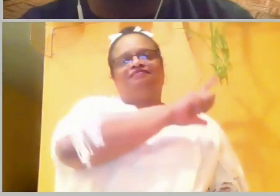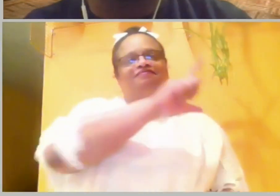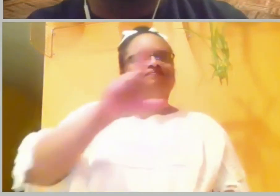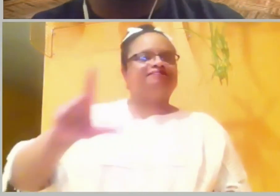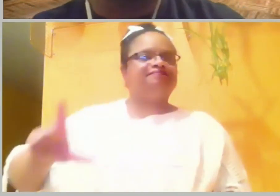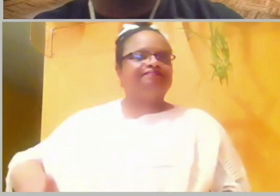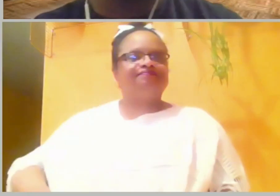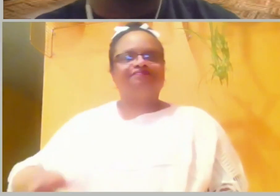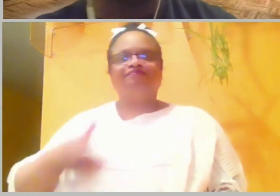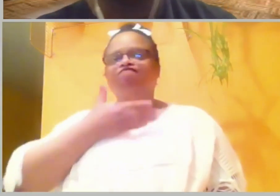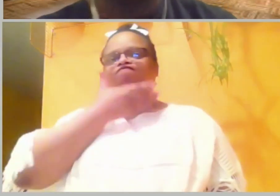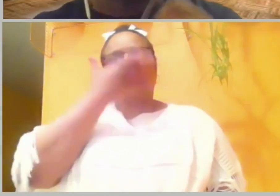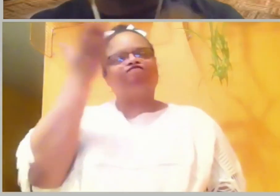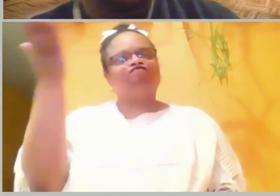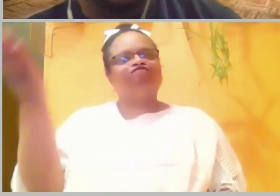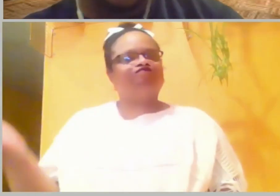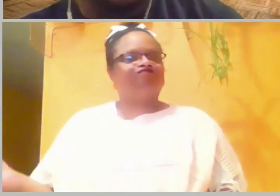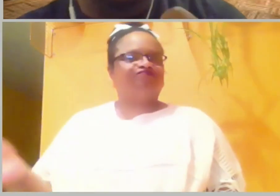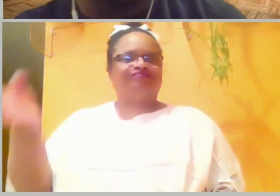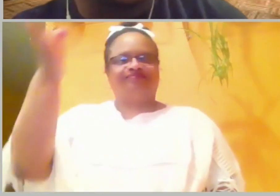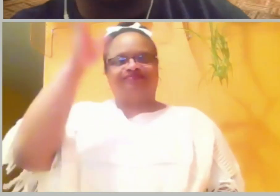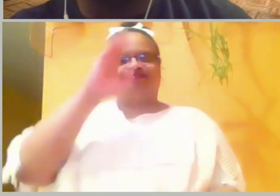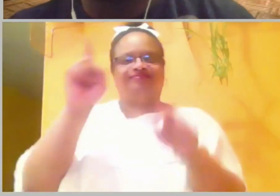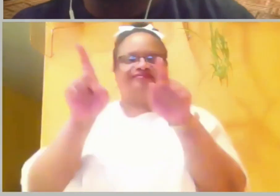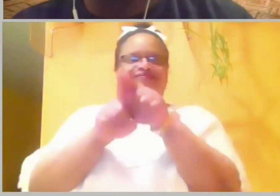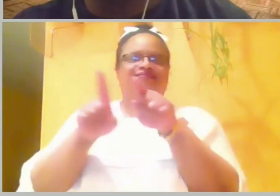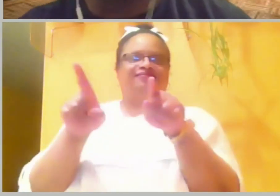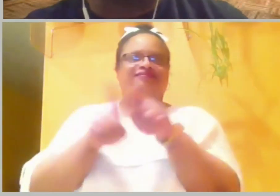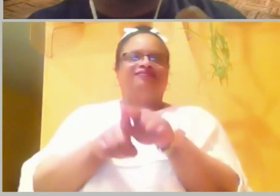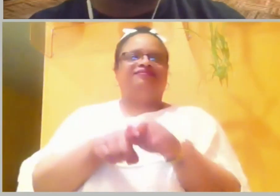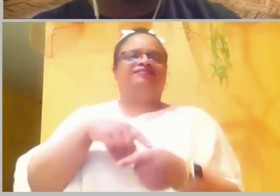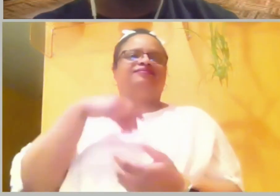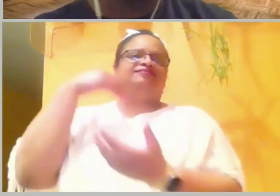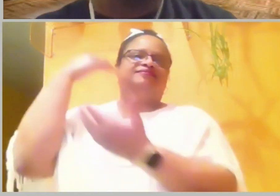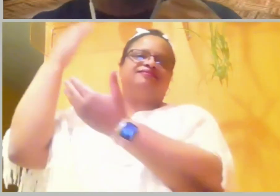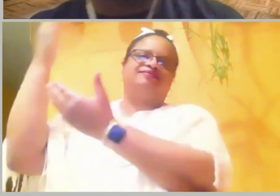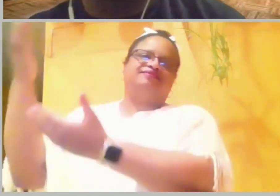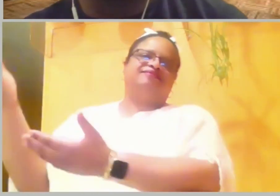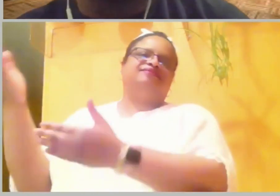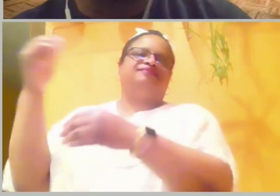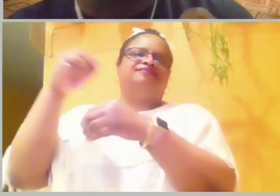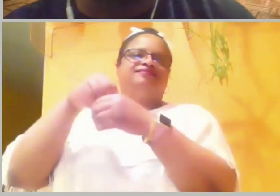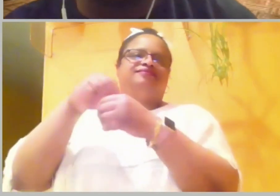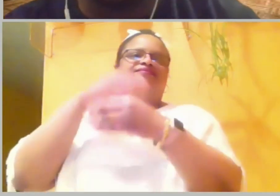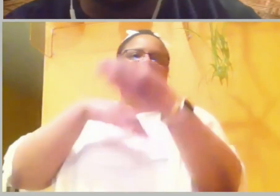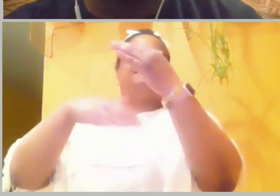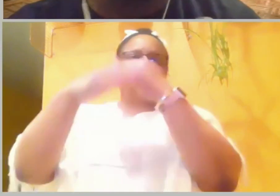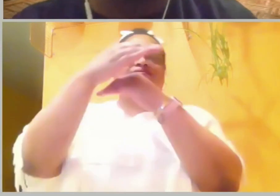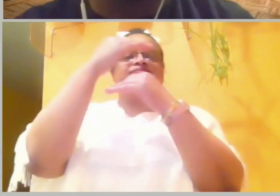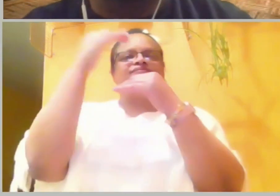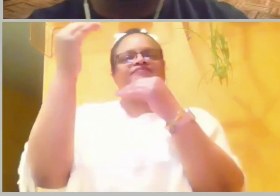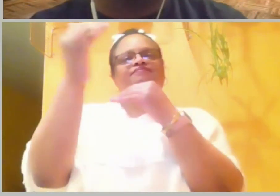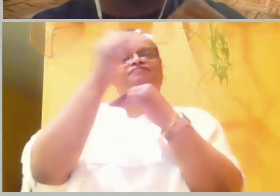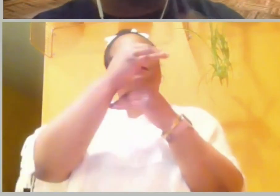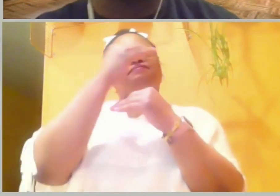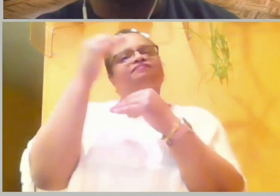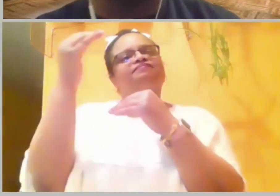O Lord, God there's no God like you